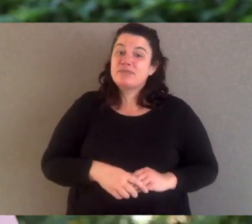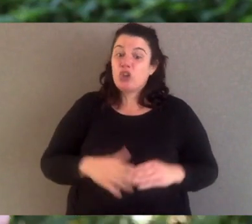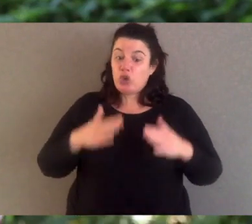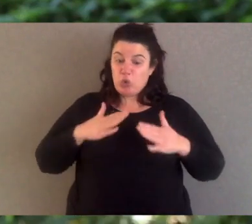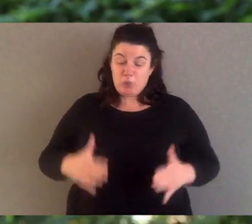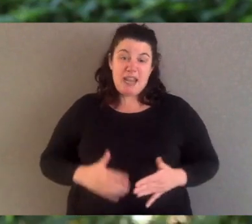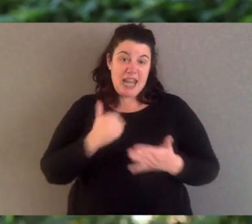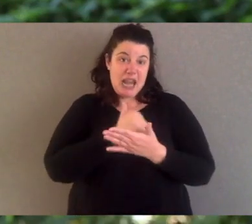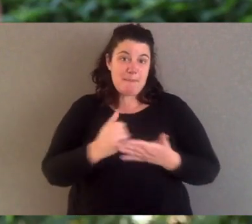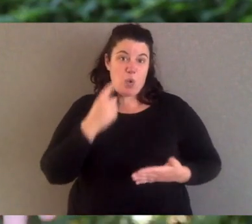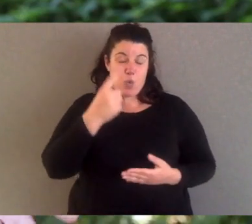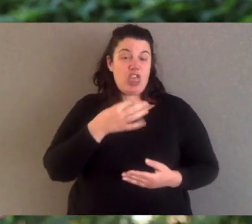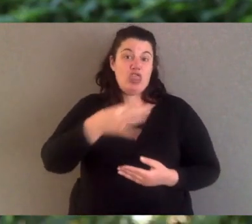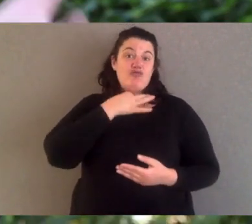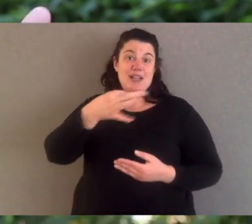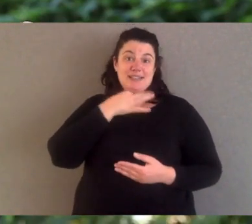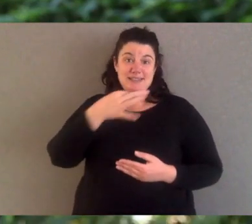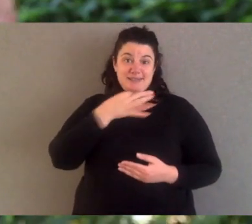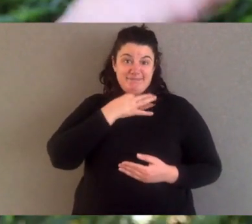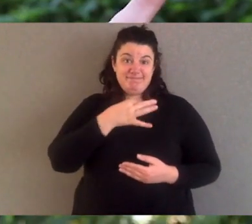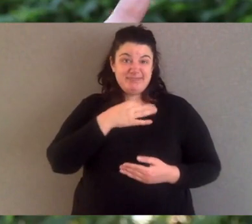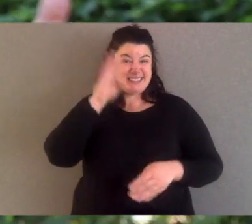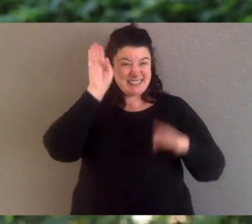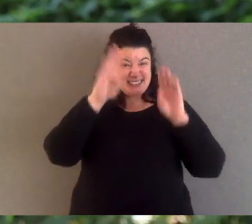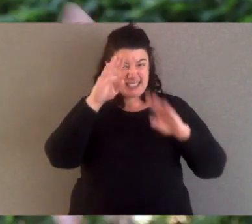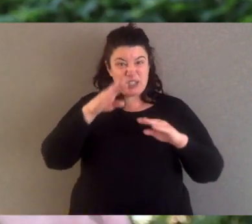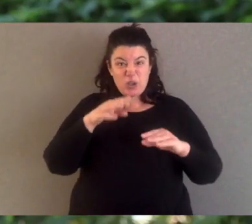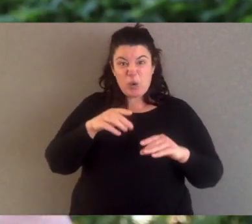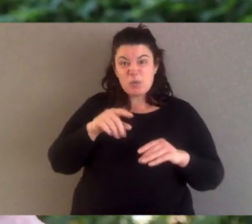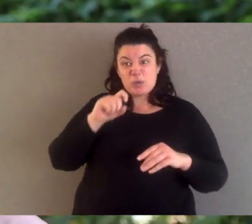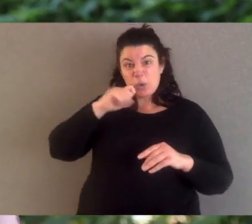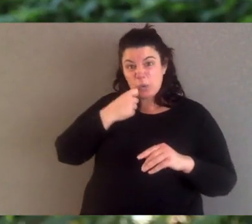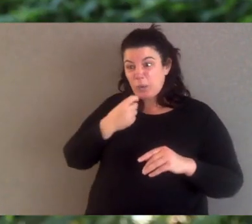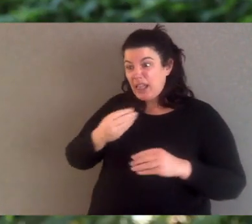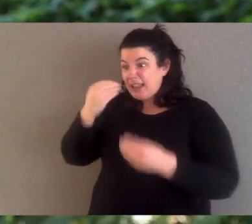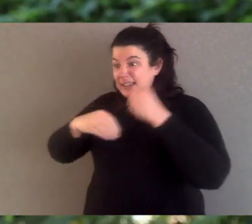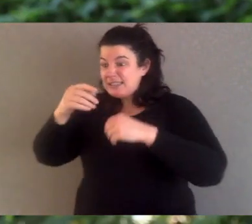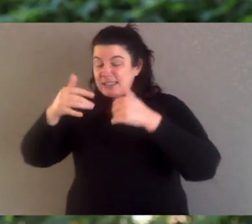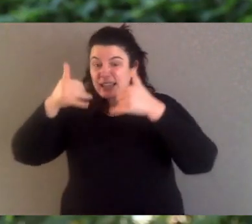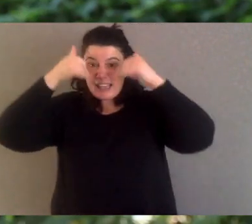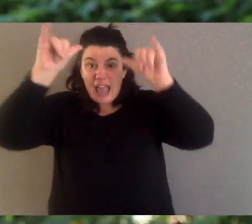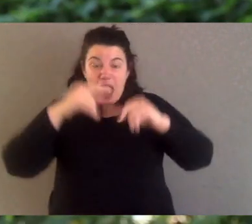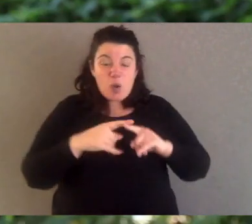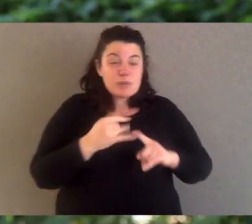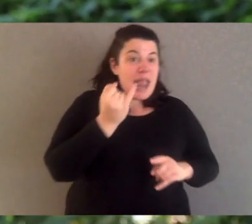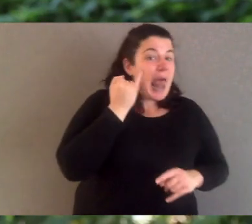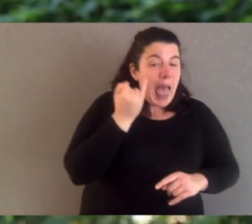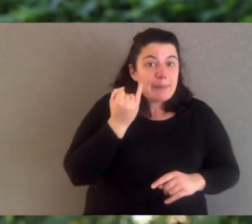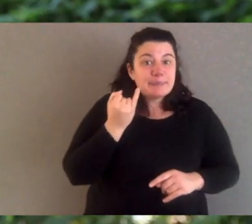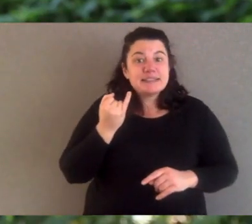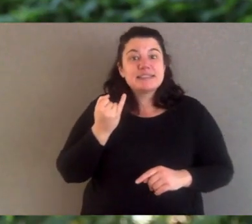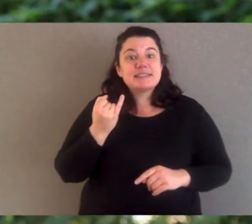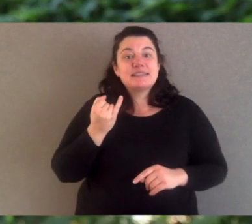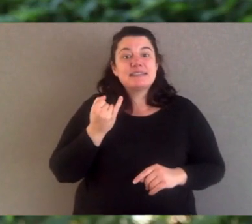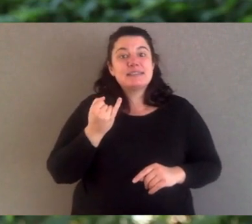agriculture. They predate calves and lambs and it's a problem but at the moment we're really not finding the balance which